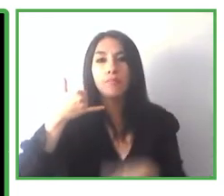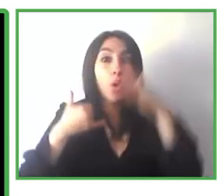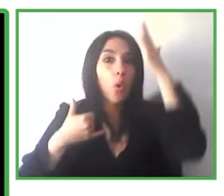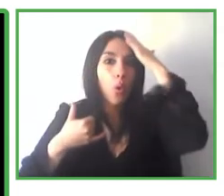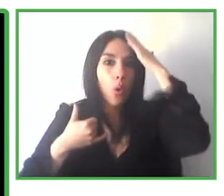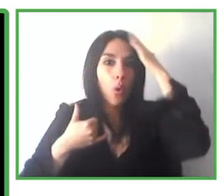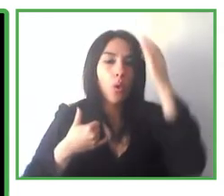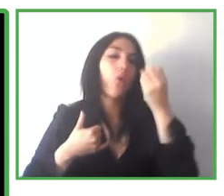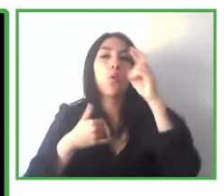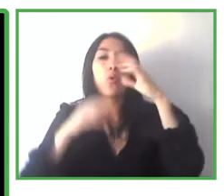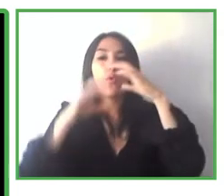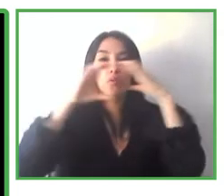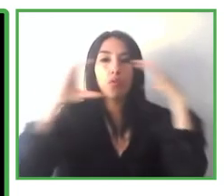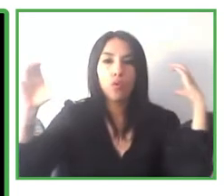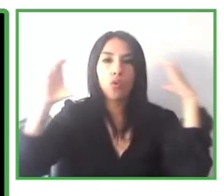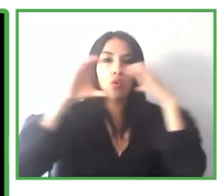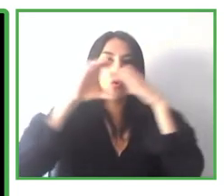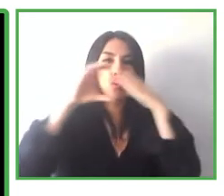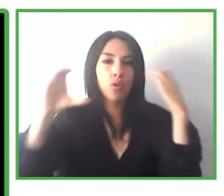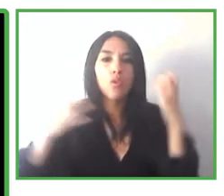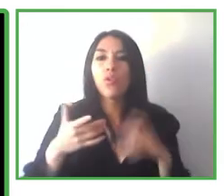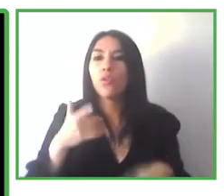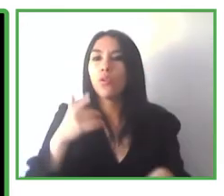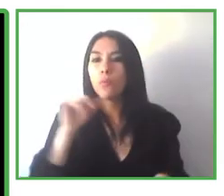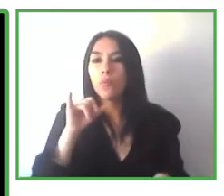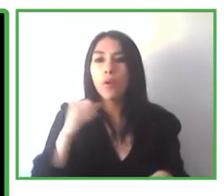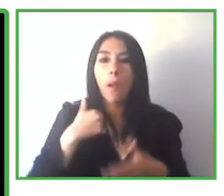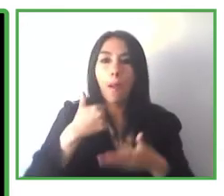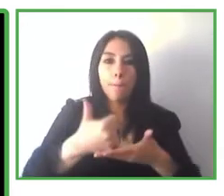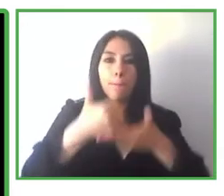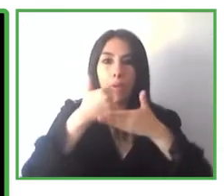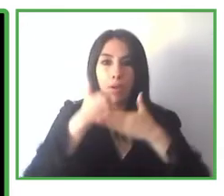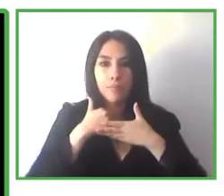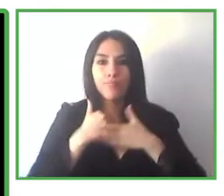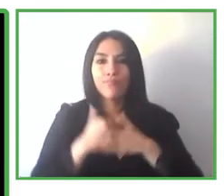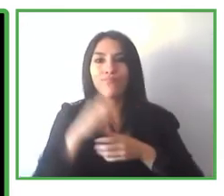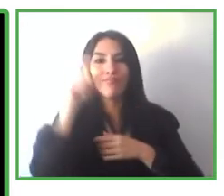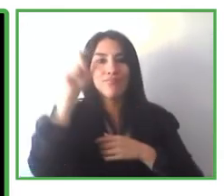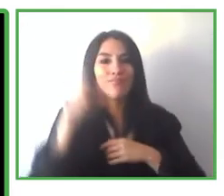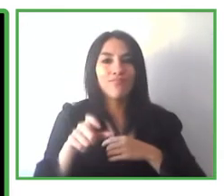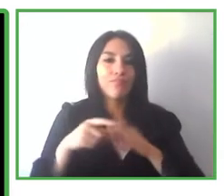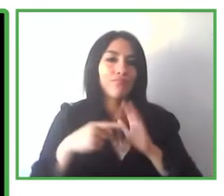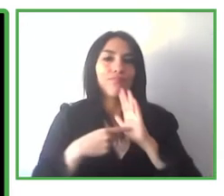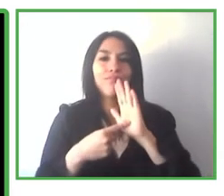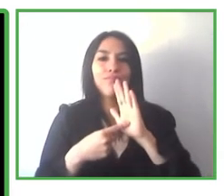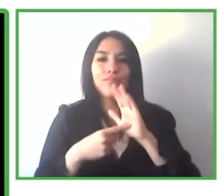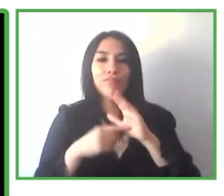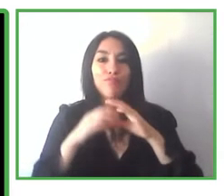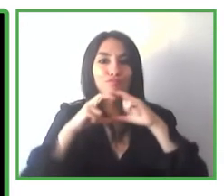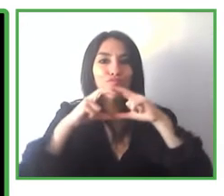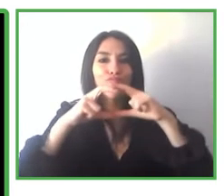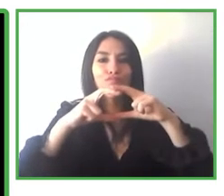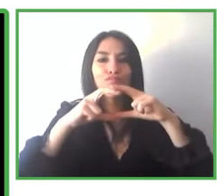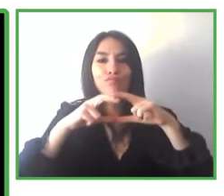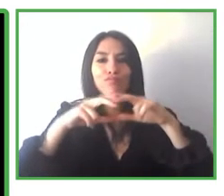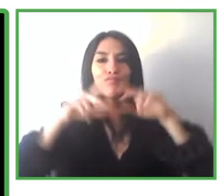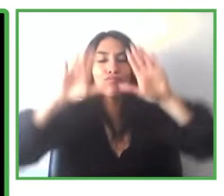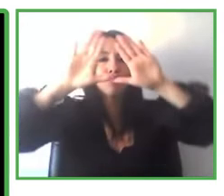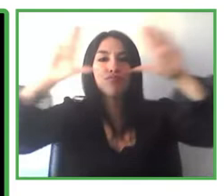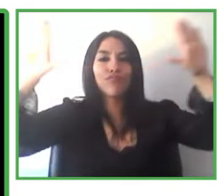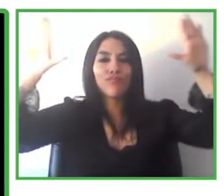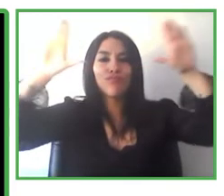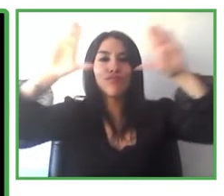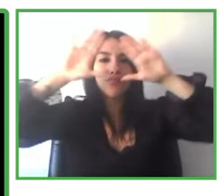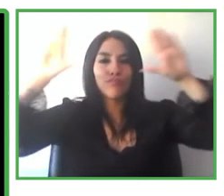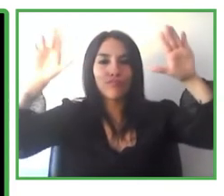in different elements. We can see that they can identify where the bus door is